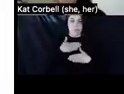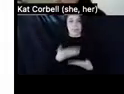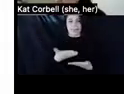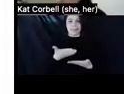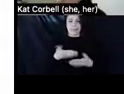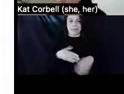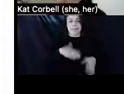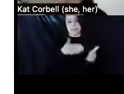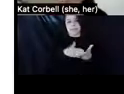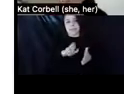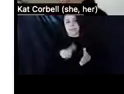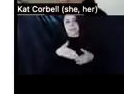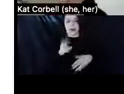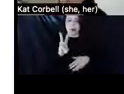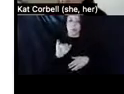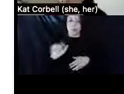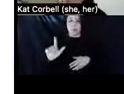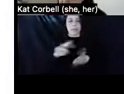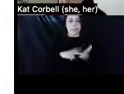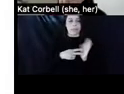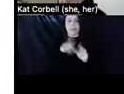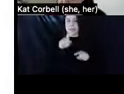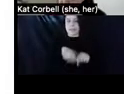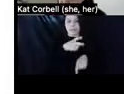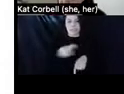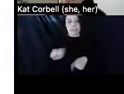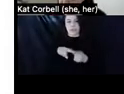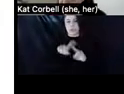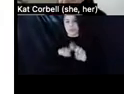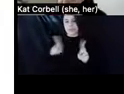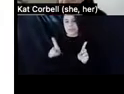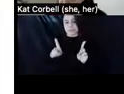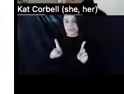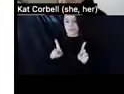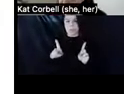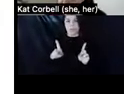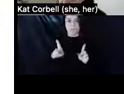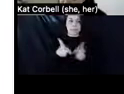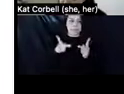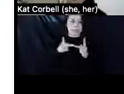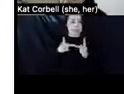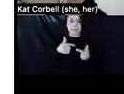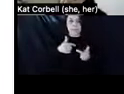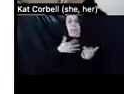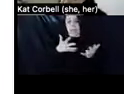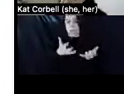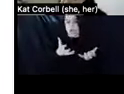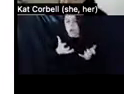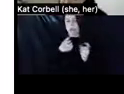that's where I wanted to mention a story. I have a,